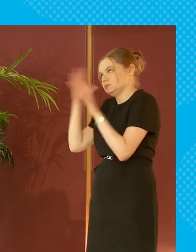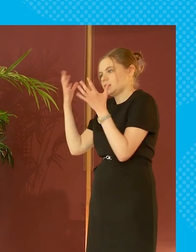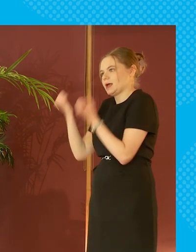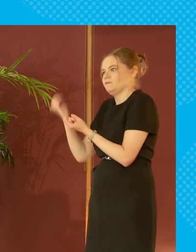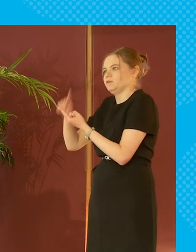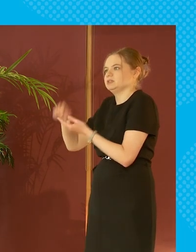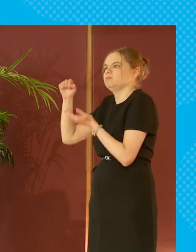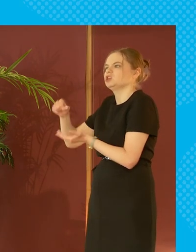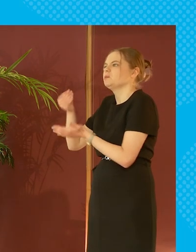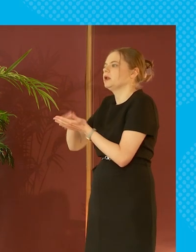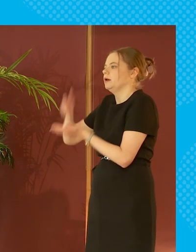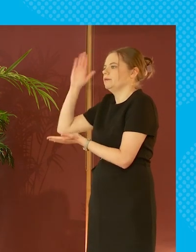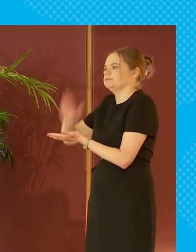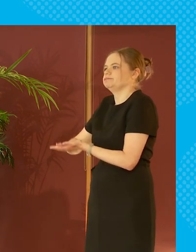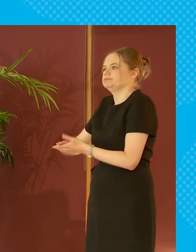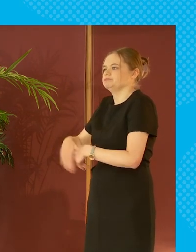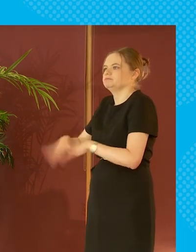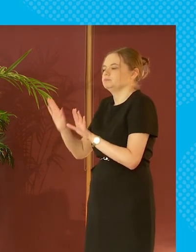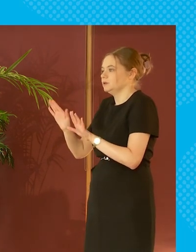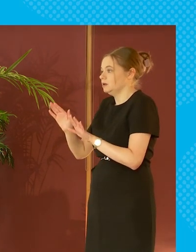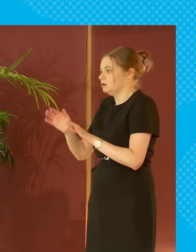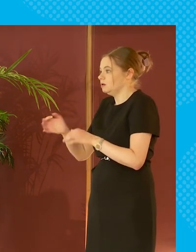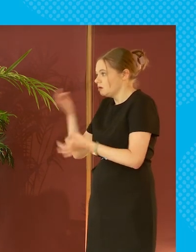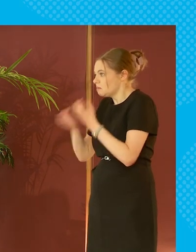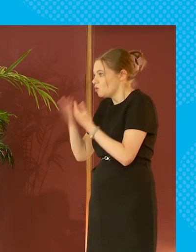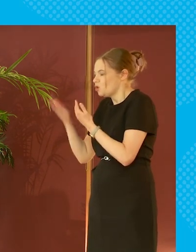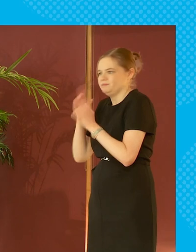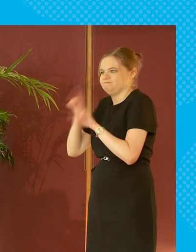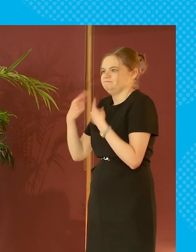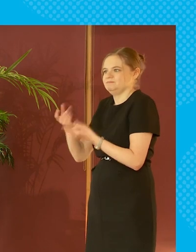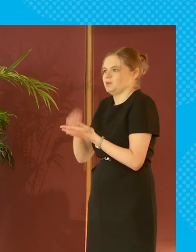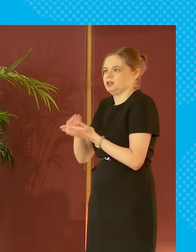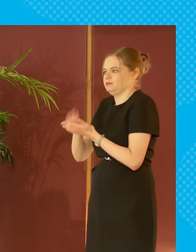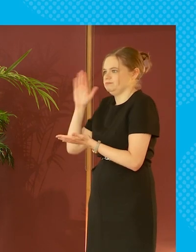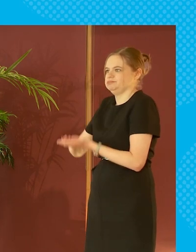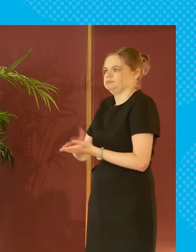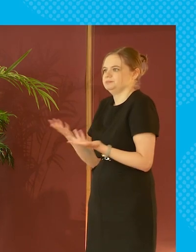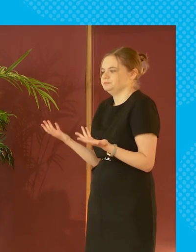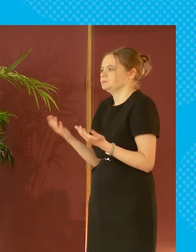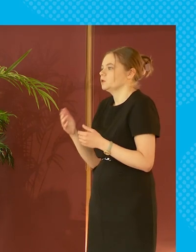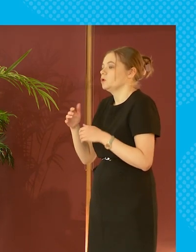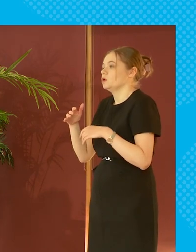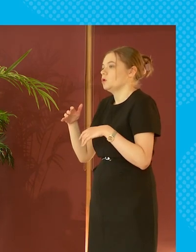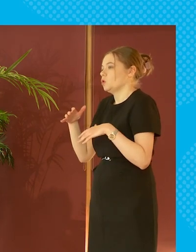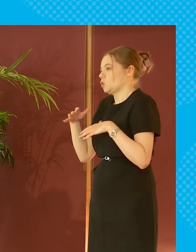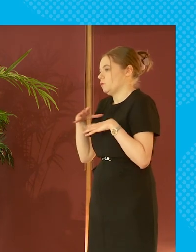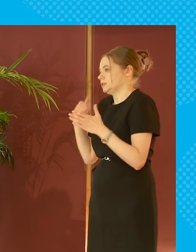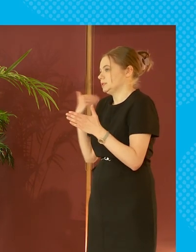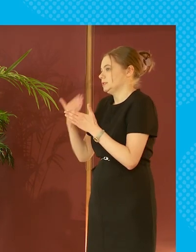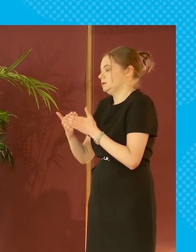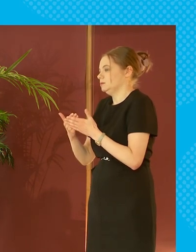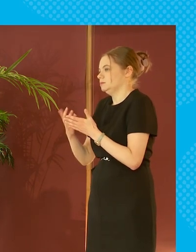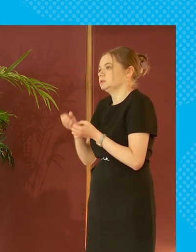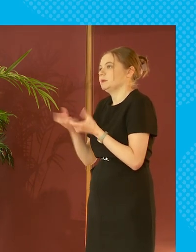and the money's all spent therefore you can't ask us to do more because we don't have any more money you're already spending 47